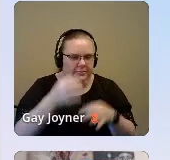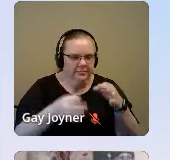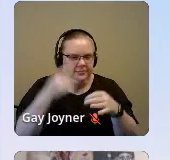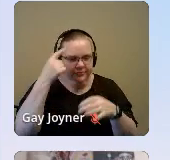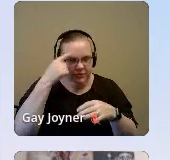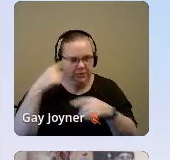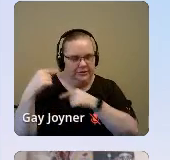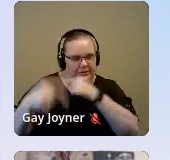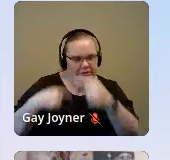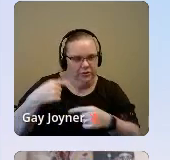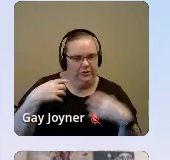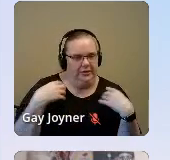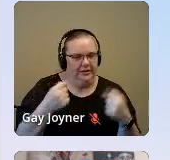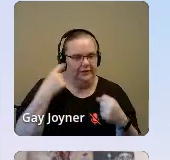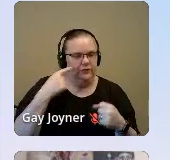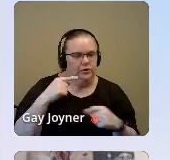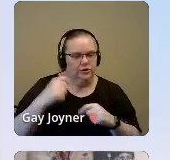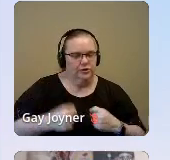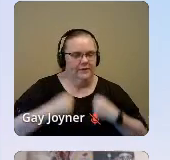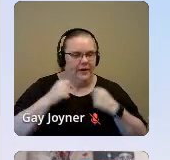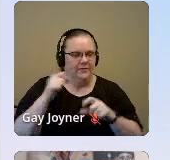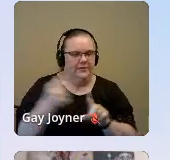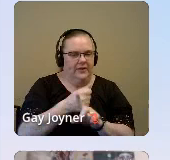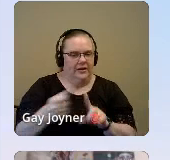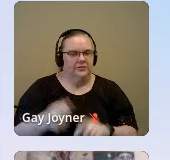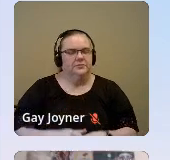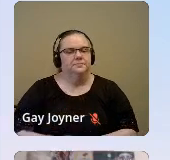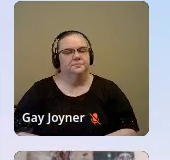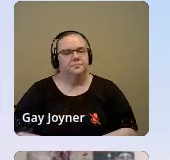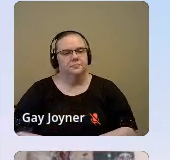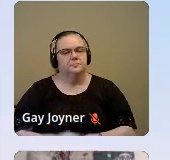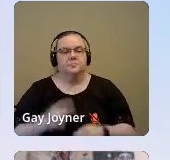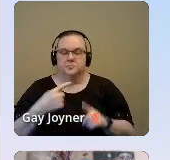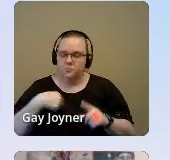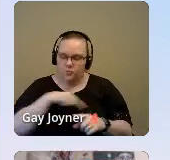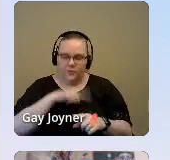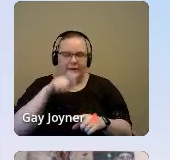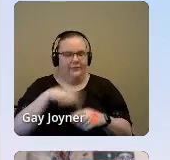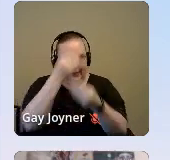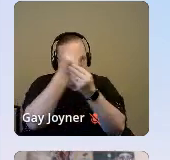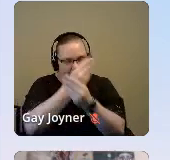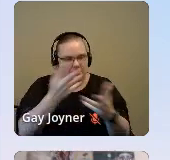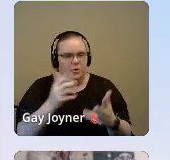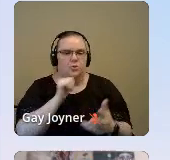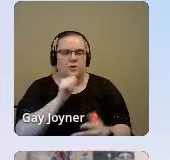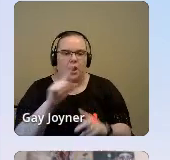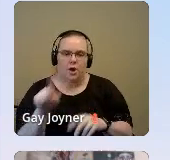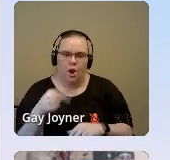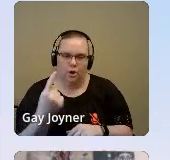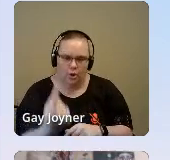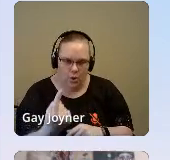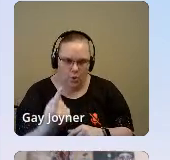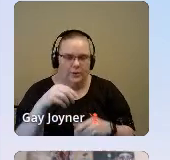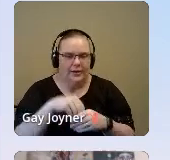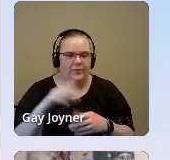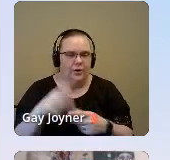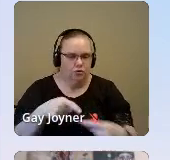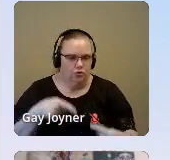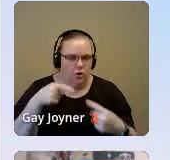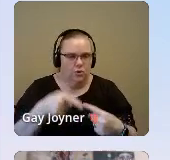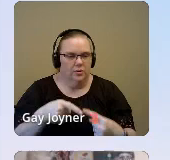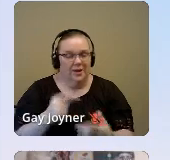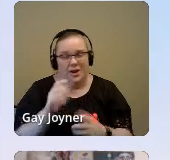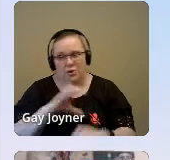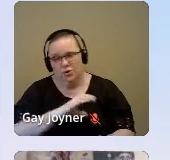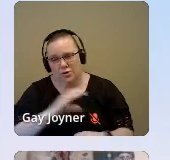groups really changed their life to know that they're not alone in their struggle. And a Christian therapist has helped them. It may not be for